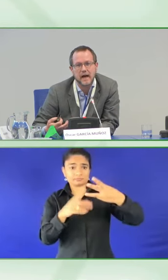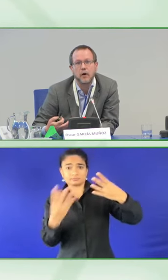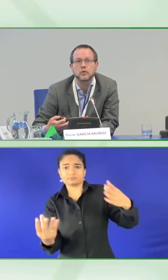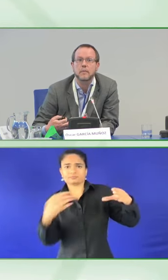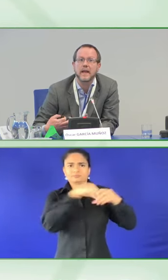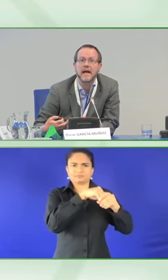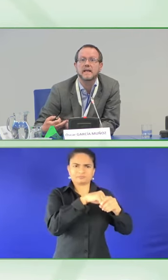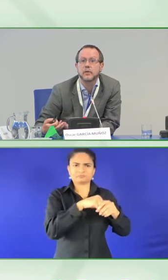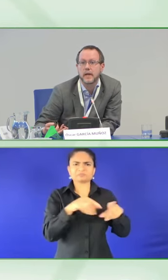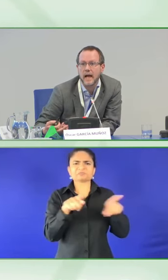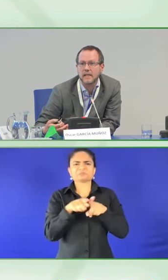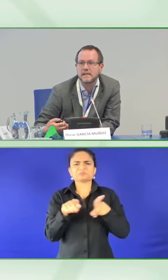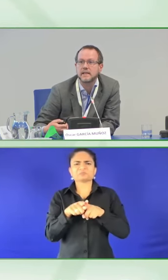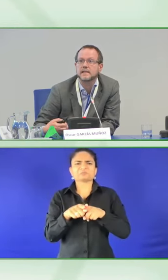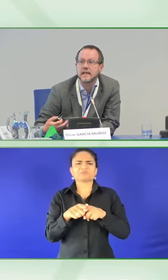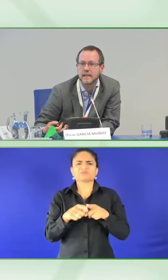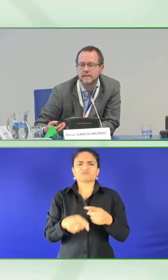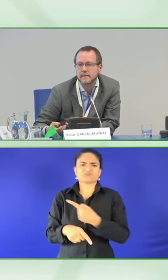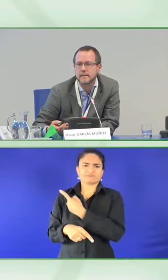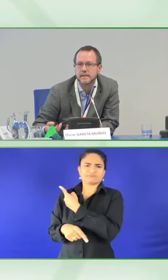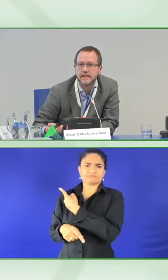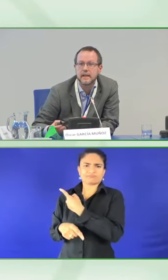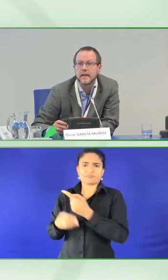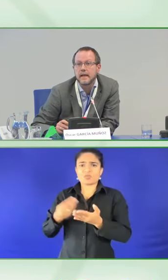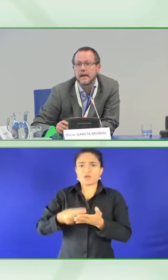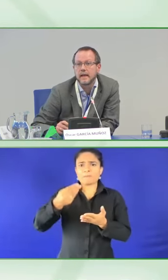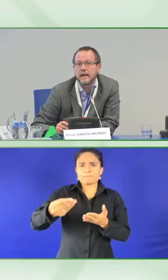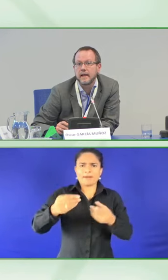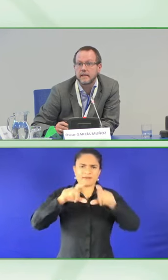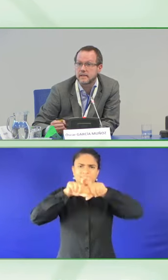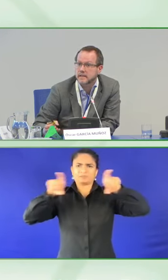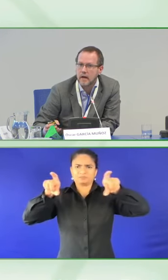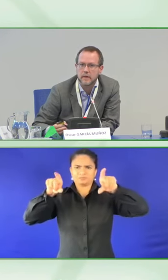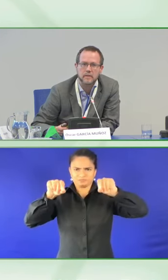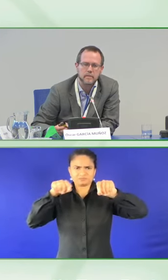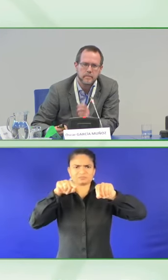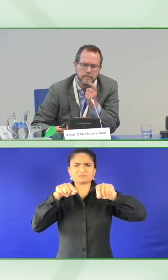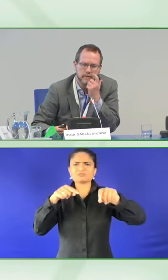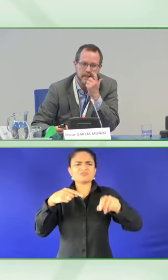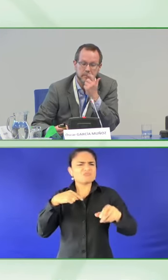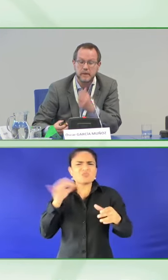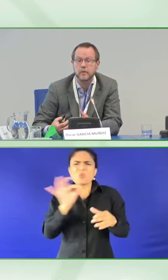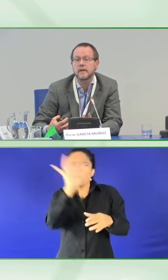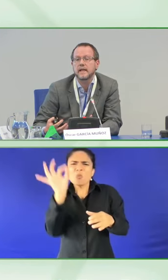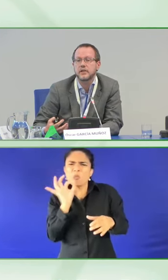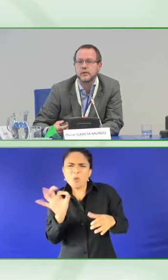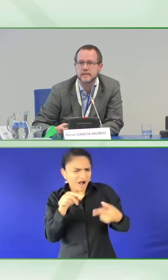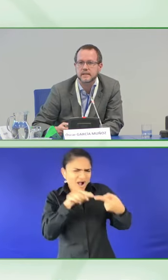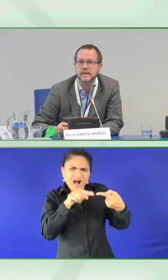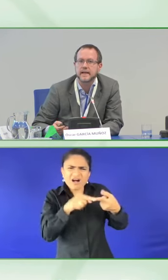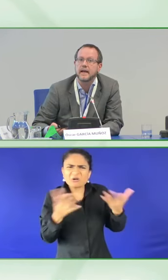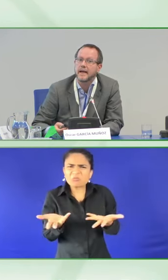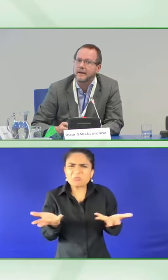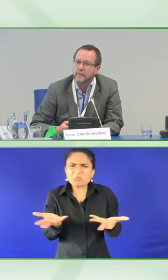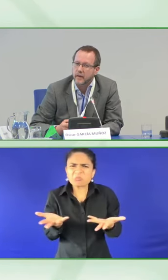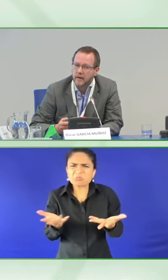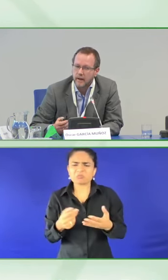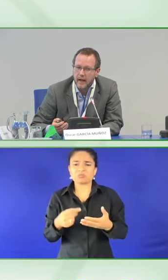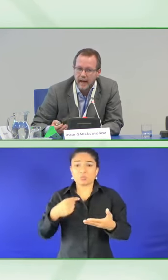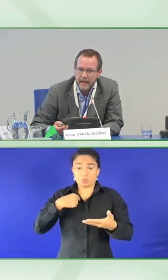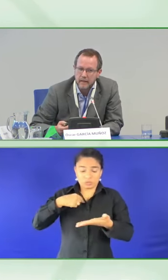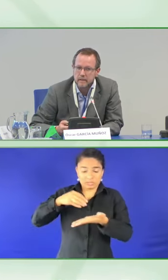need how to apply the reality in sentences. And it is common that people and users say,